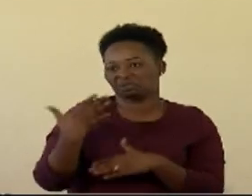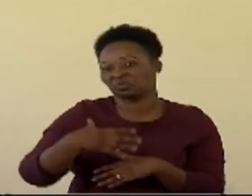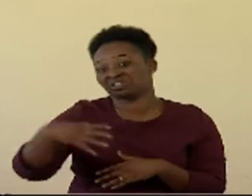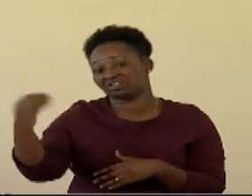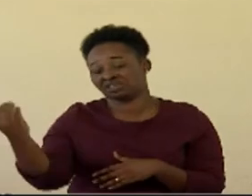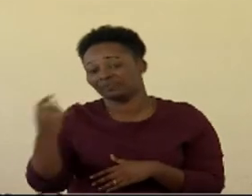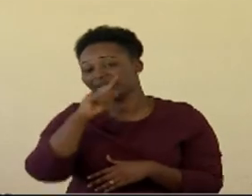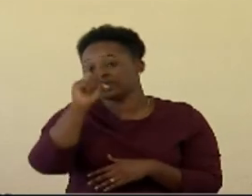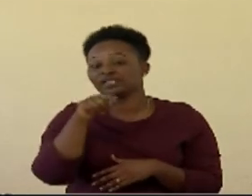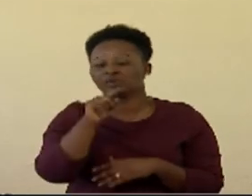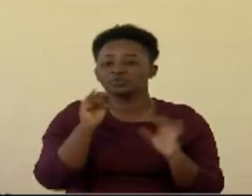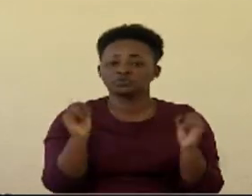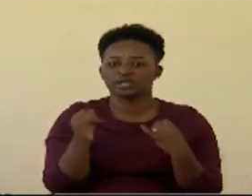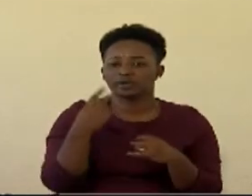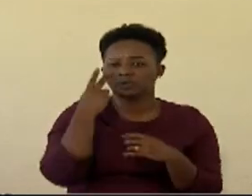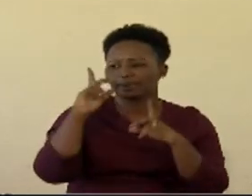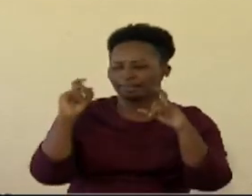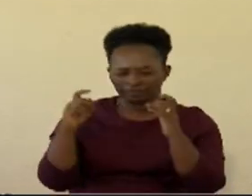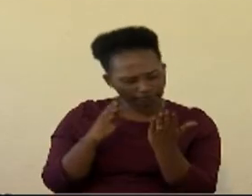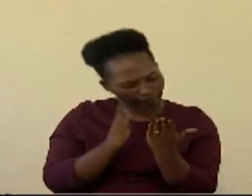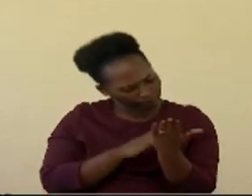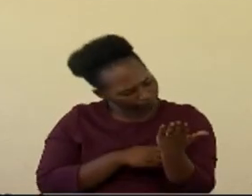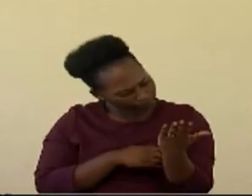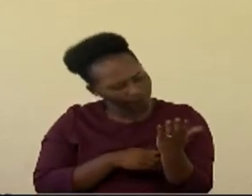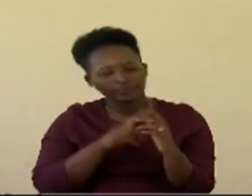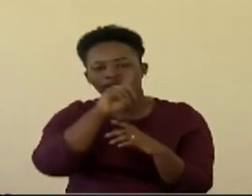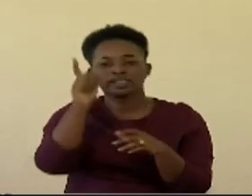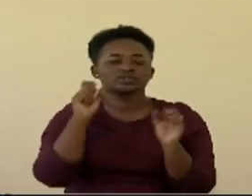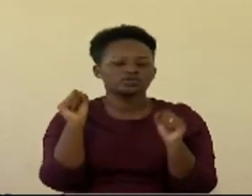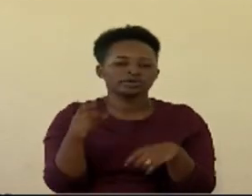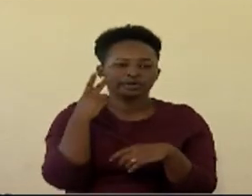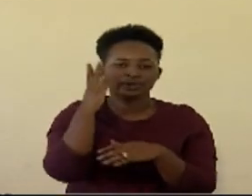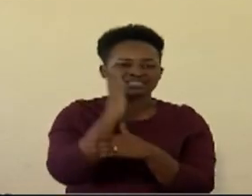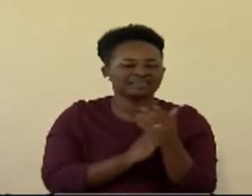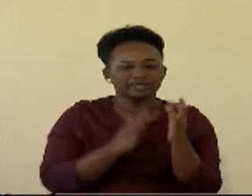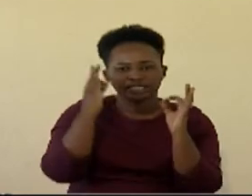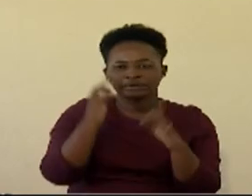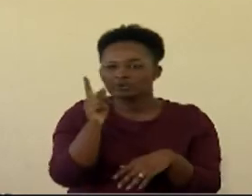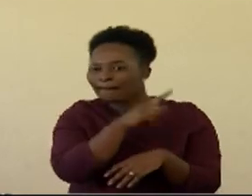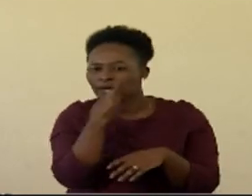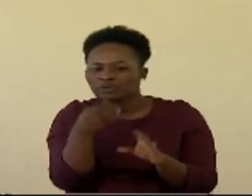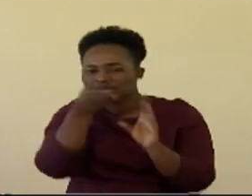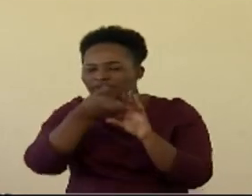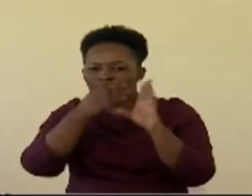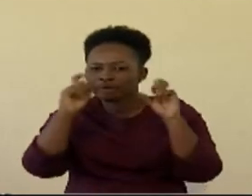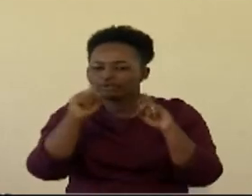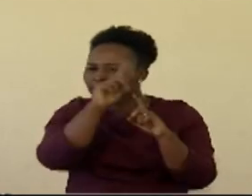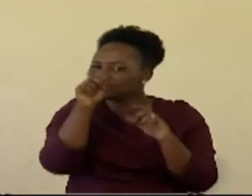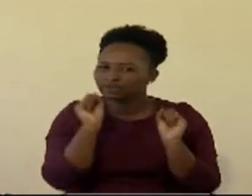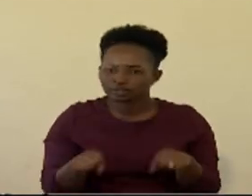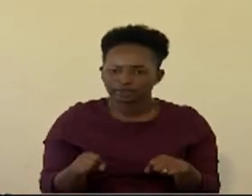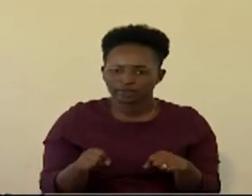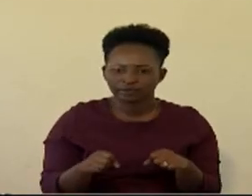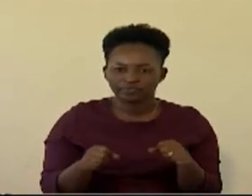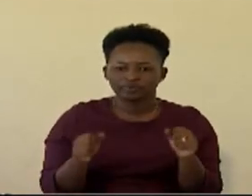Do you ever try to look at those images? Can you try to find out some bit of anomalies in some of the images? Possibly with